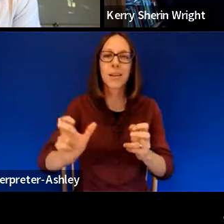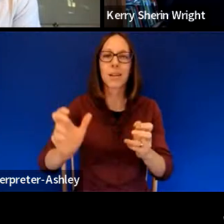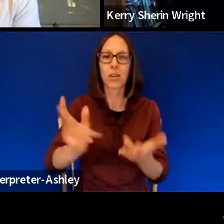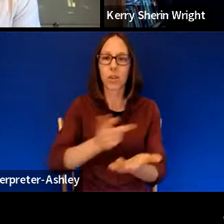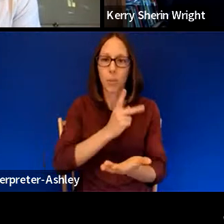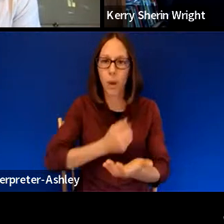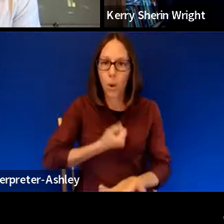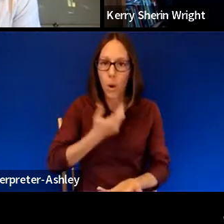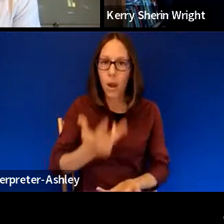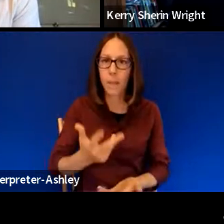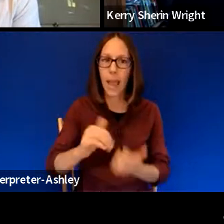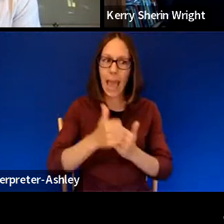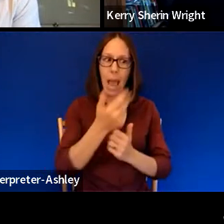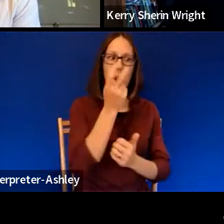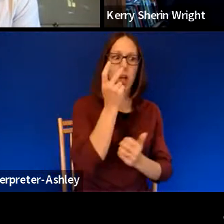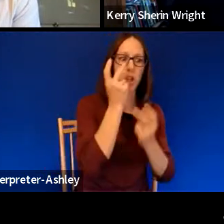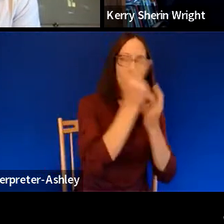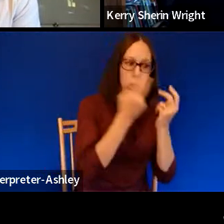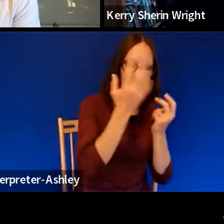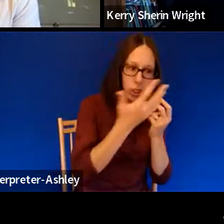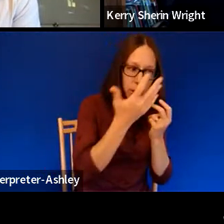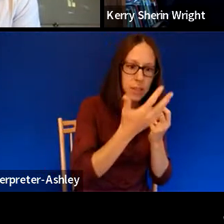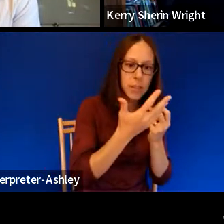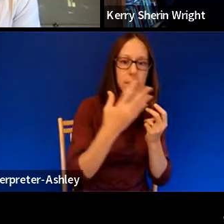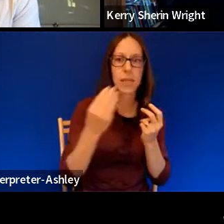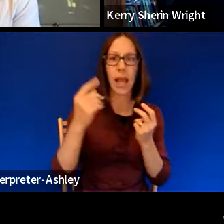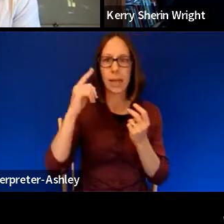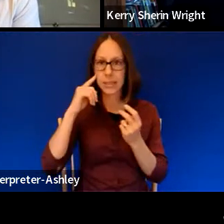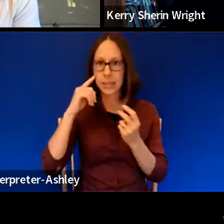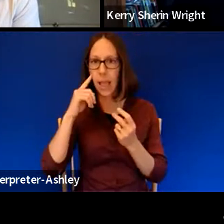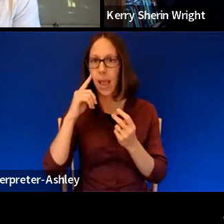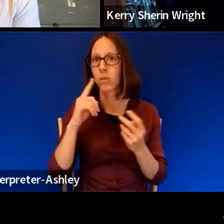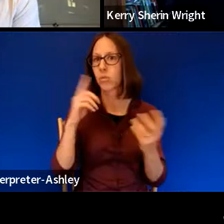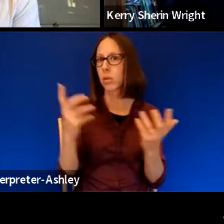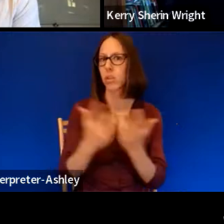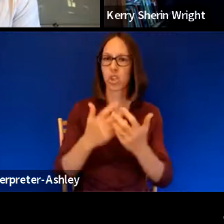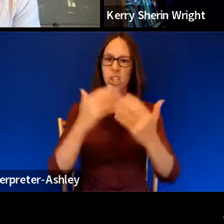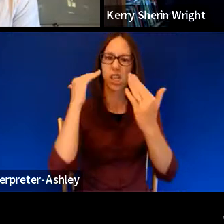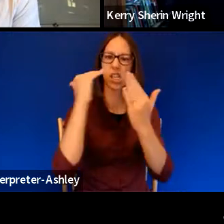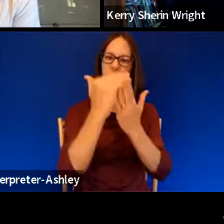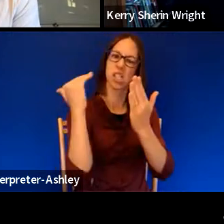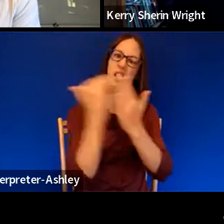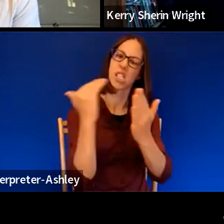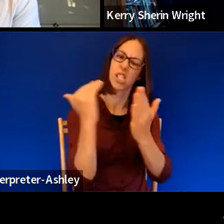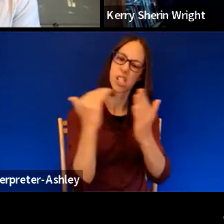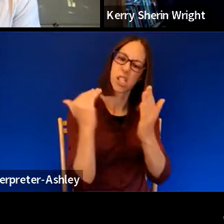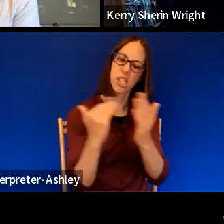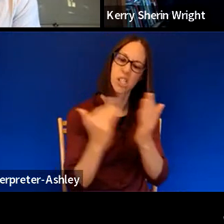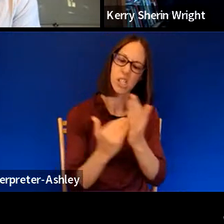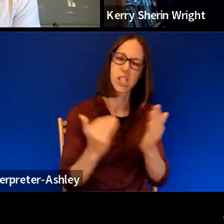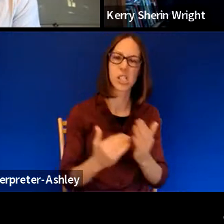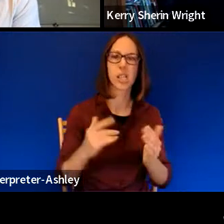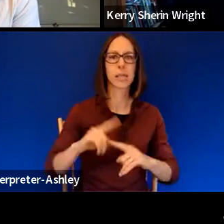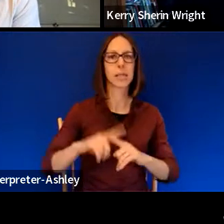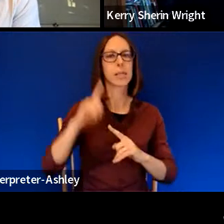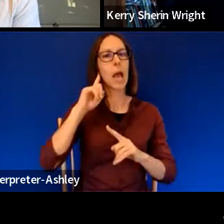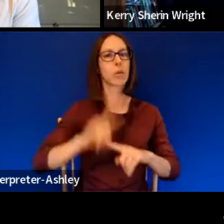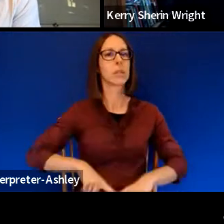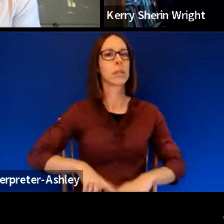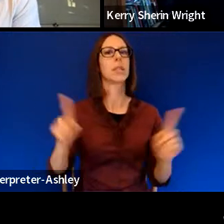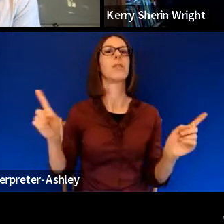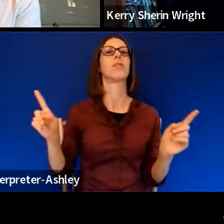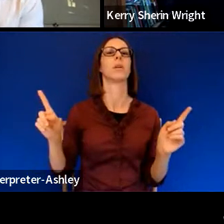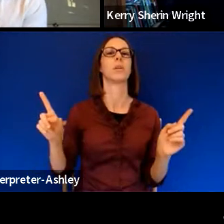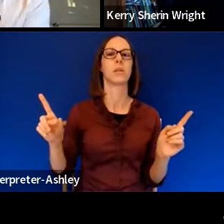how a poem looks and how it sounds. You see a dense page of long lines or a prose poem, it sounds very different to you, um,